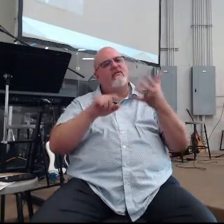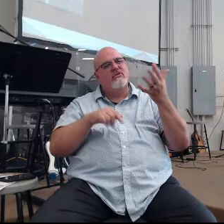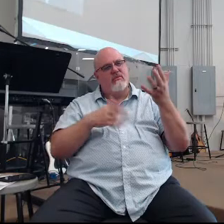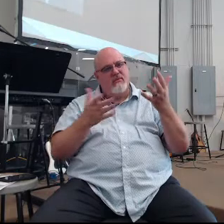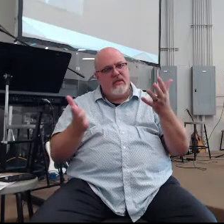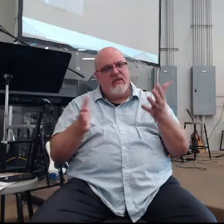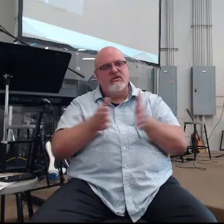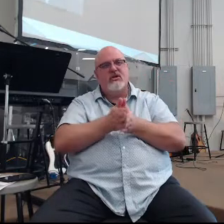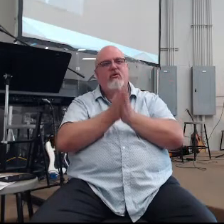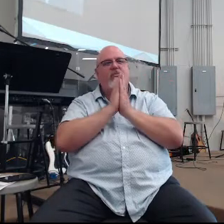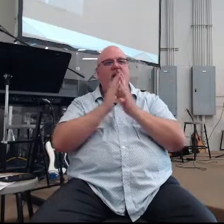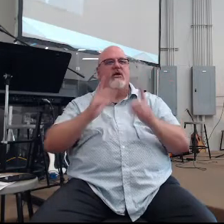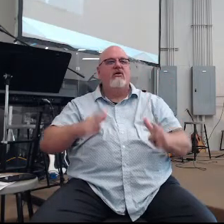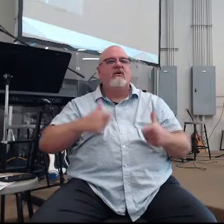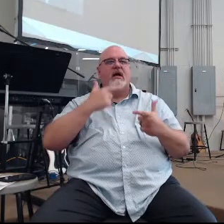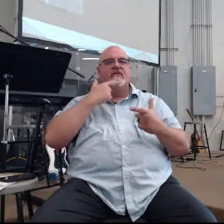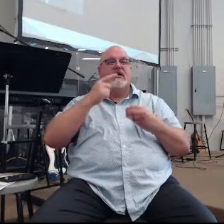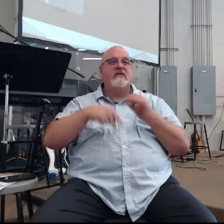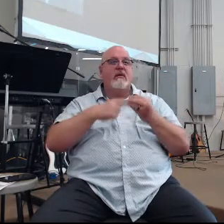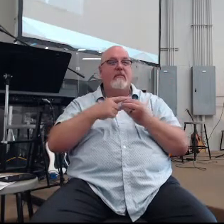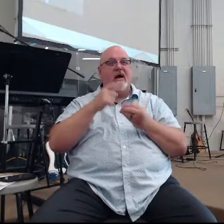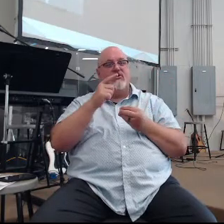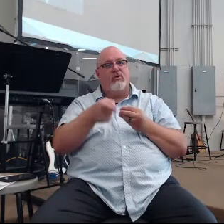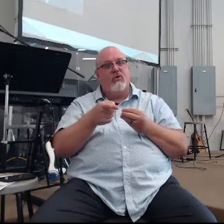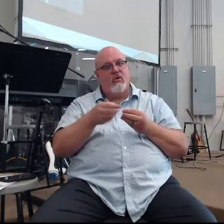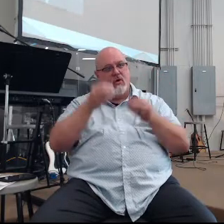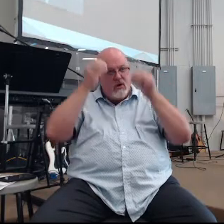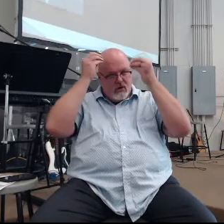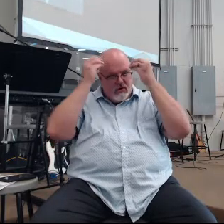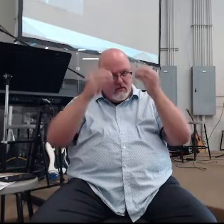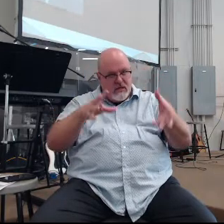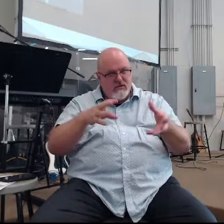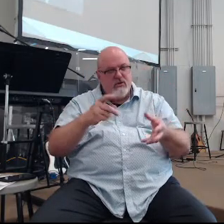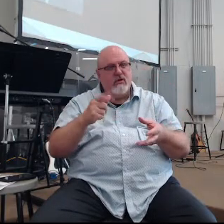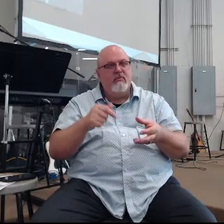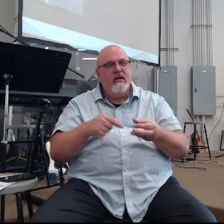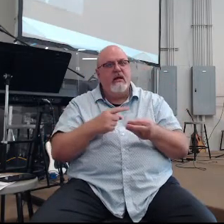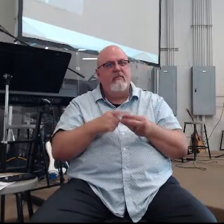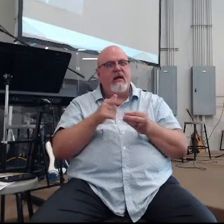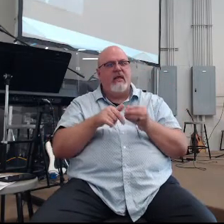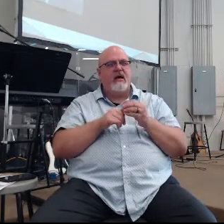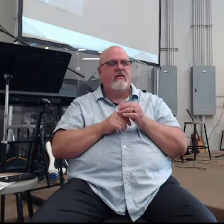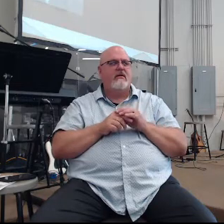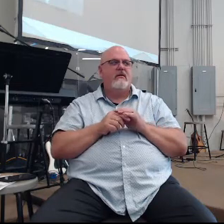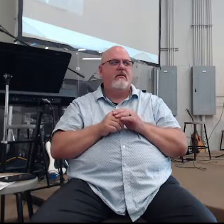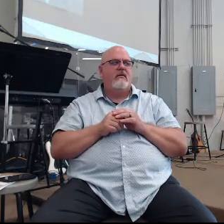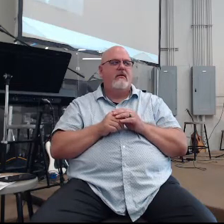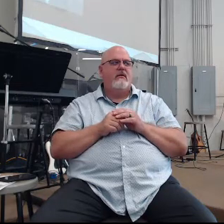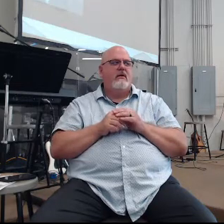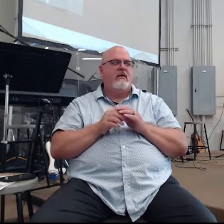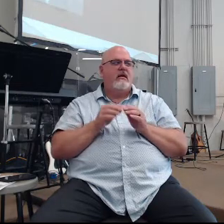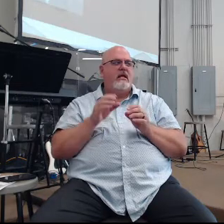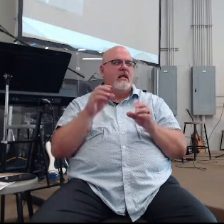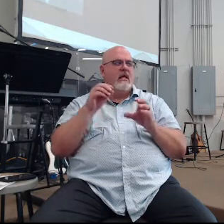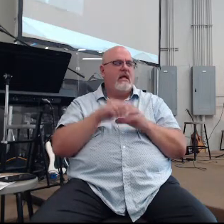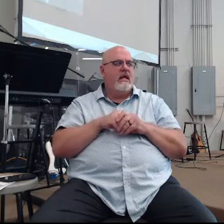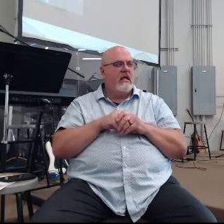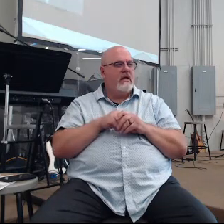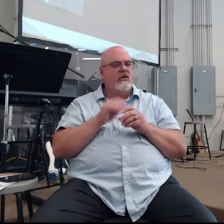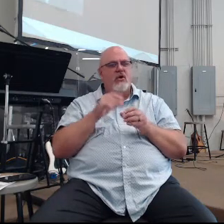your prayer life says about you or tells you a little bit about in your corporate